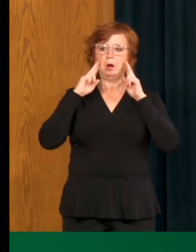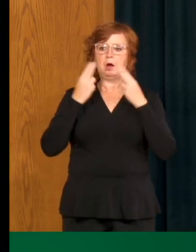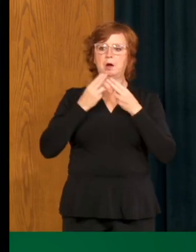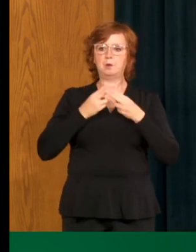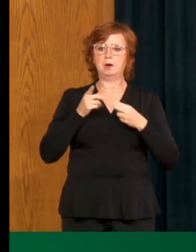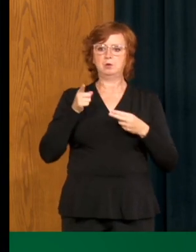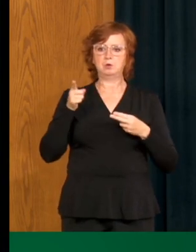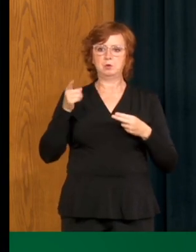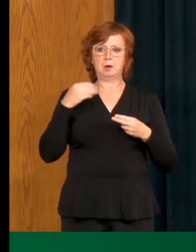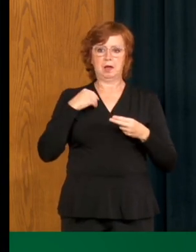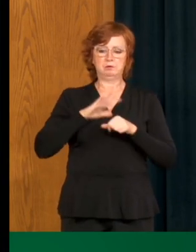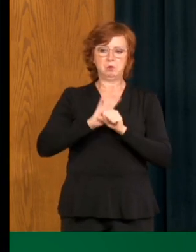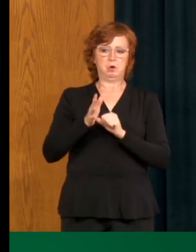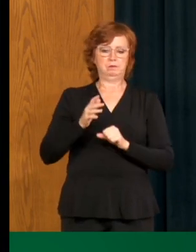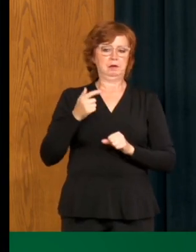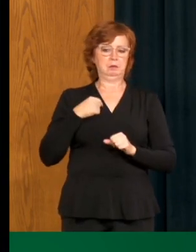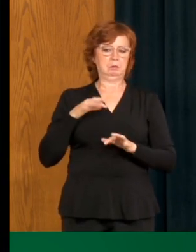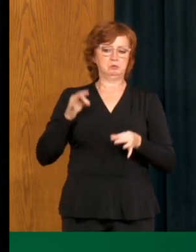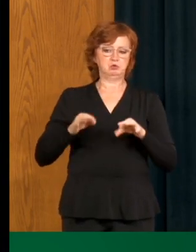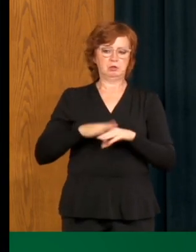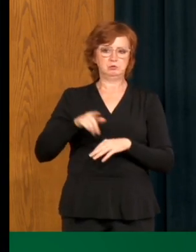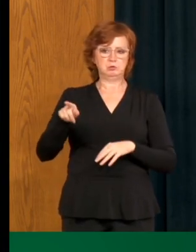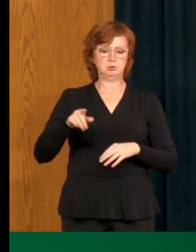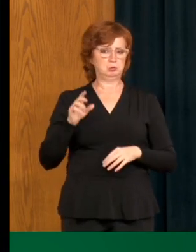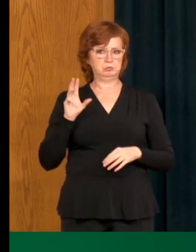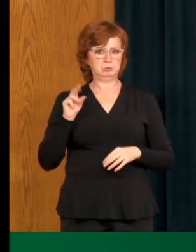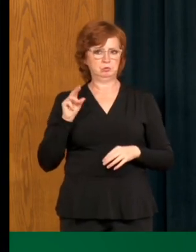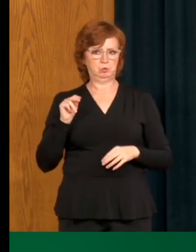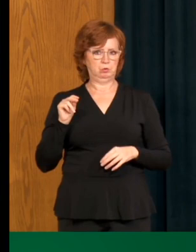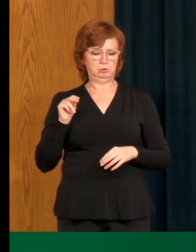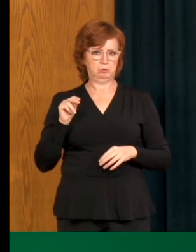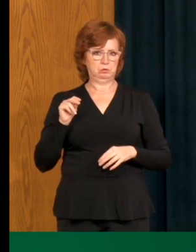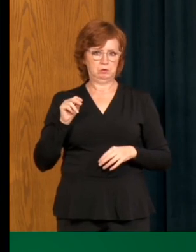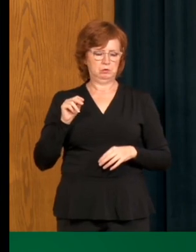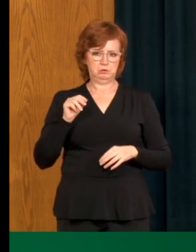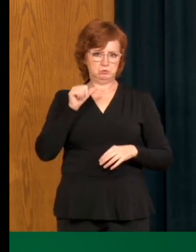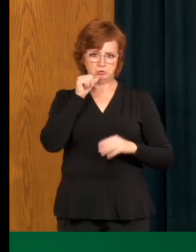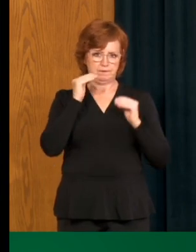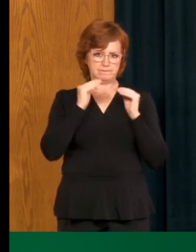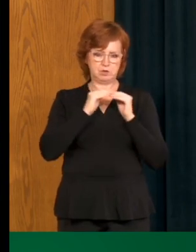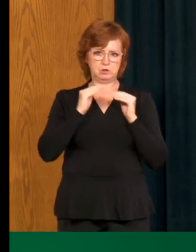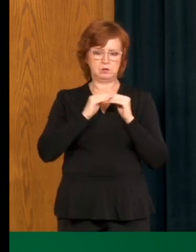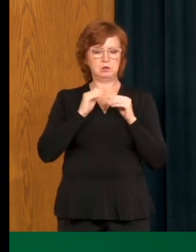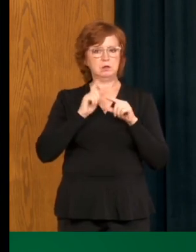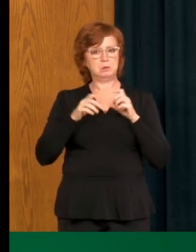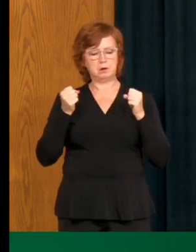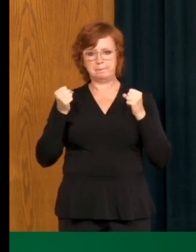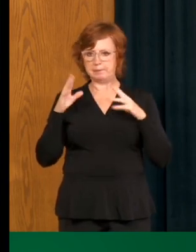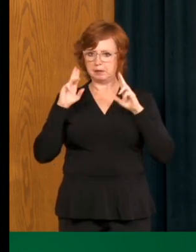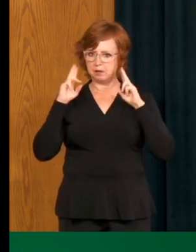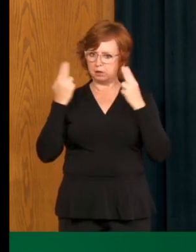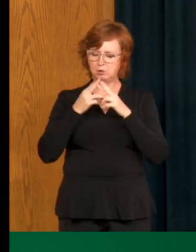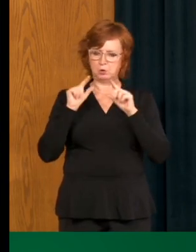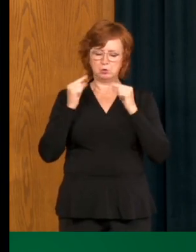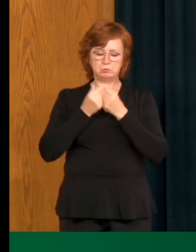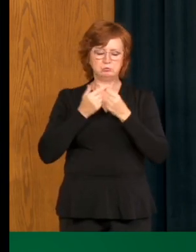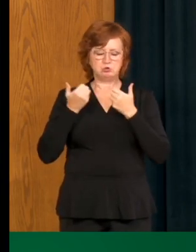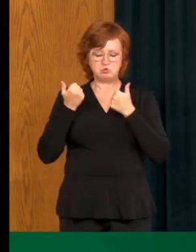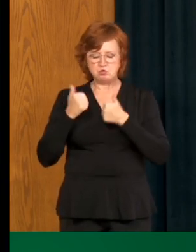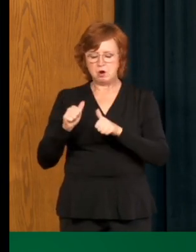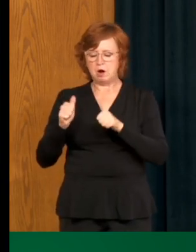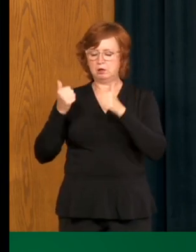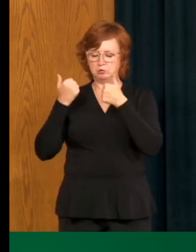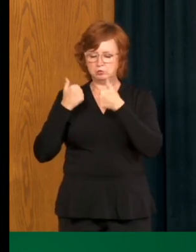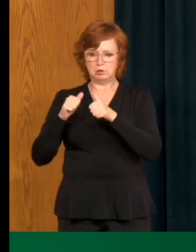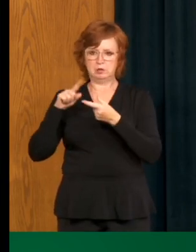that they have COVID. There are many, many communities across this province, Hutterite communities that are doing everything that they can to